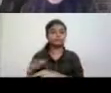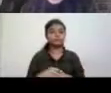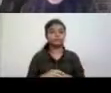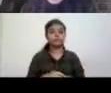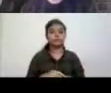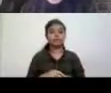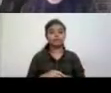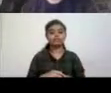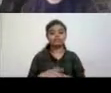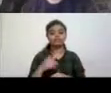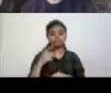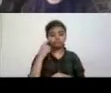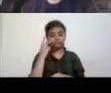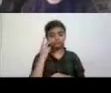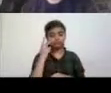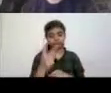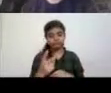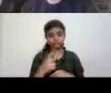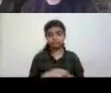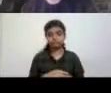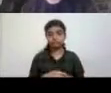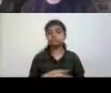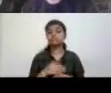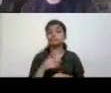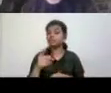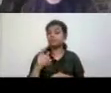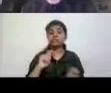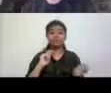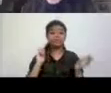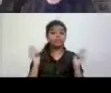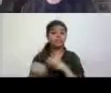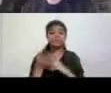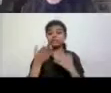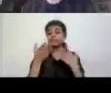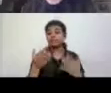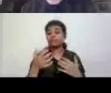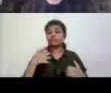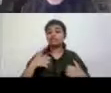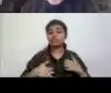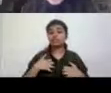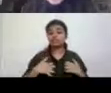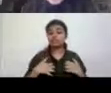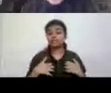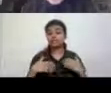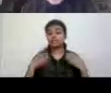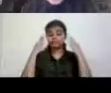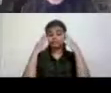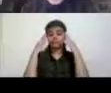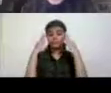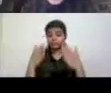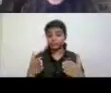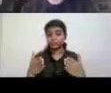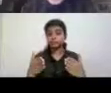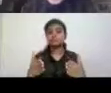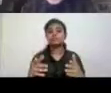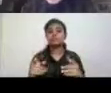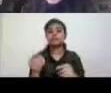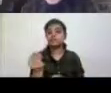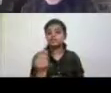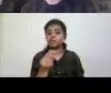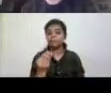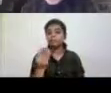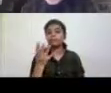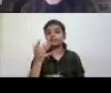also one of the big, uh, sort of things that have changed is a, a greater interest in, uh, cognitive and affective disorders.